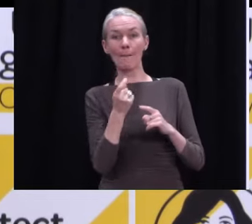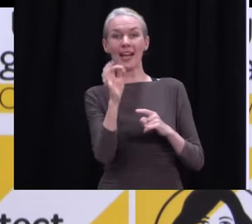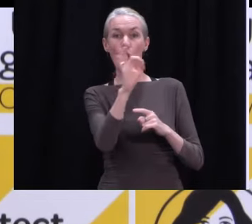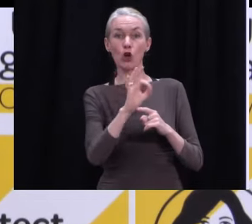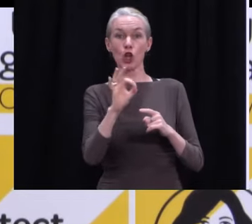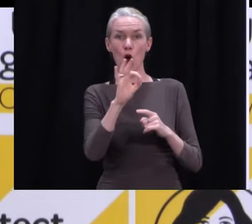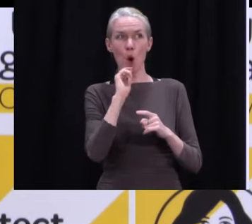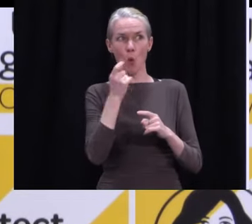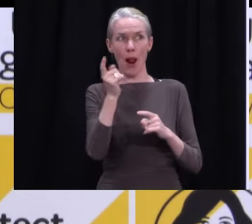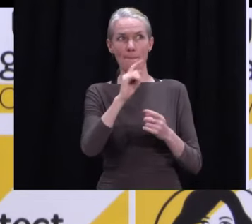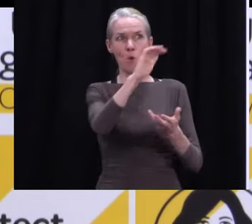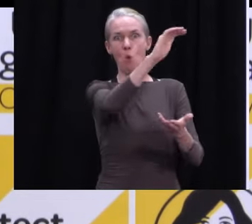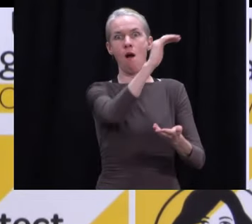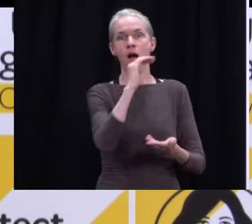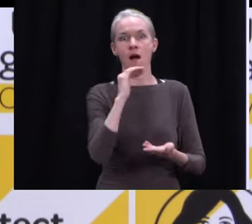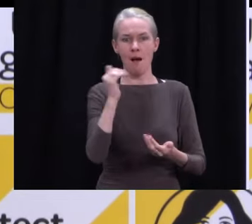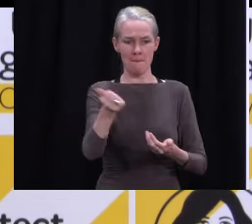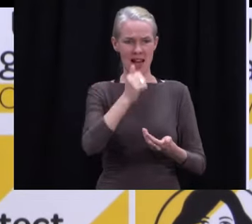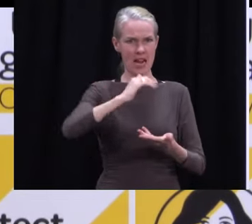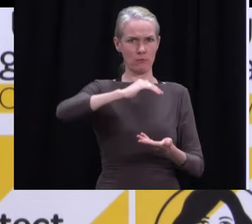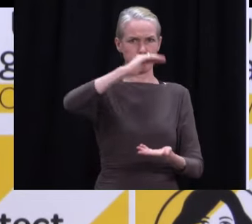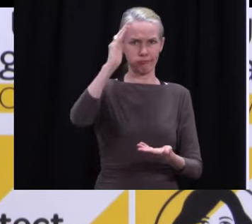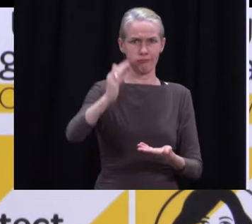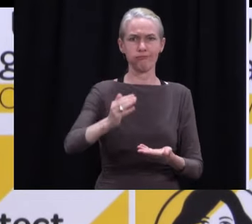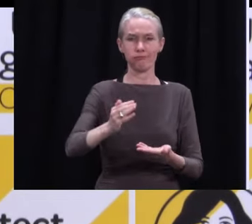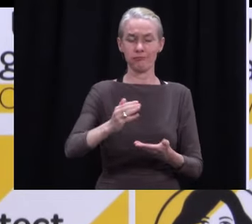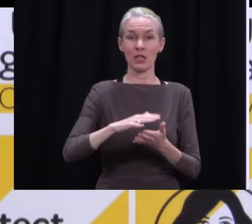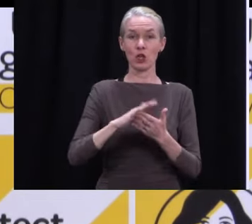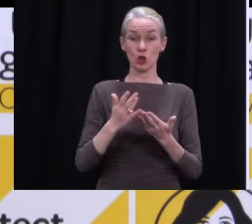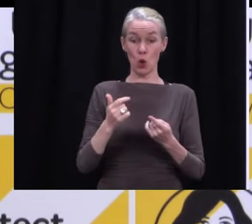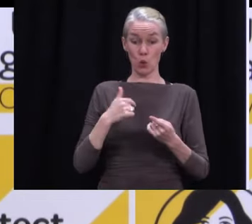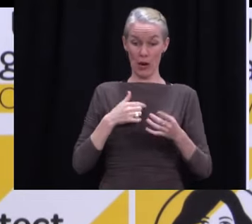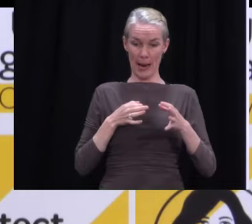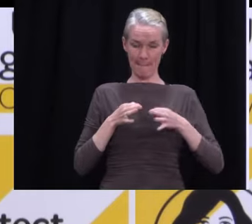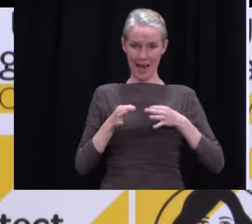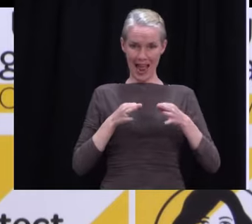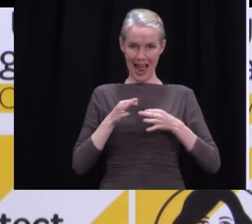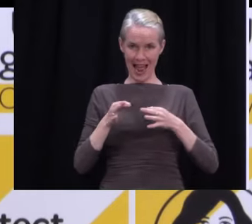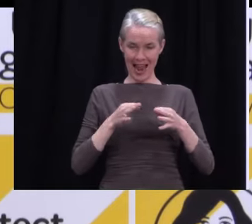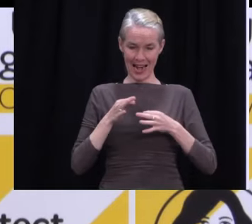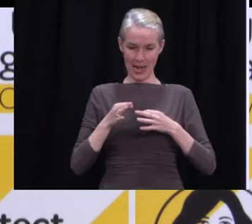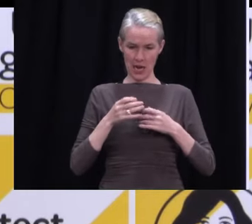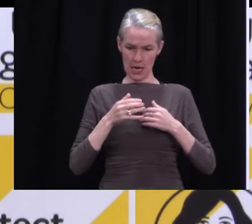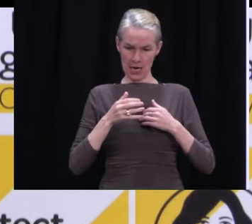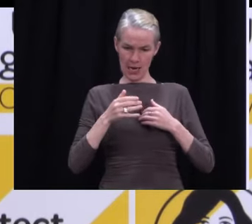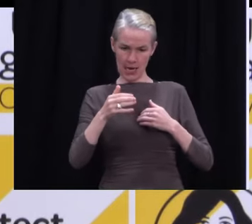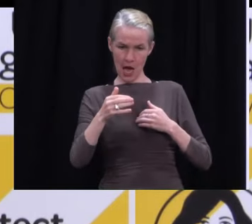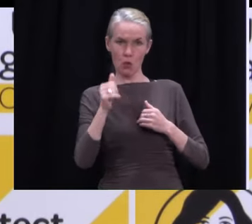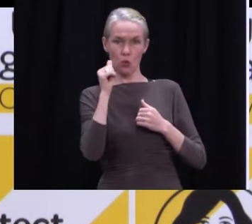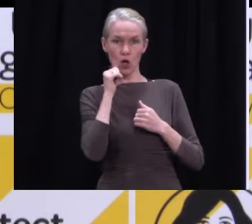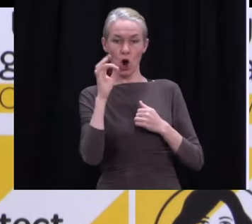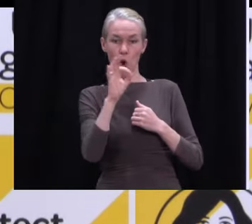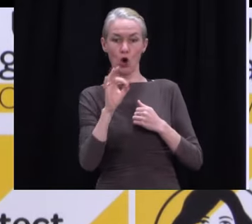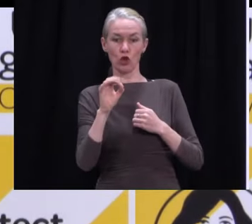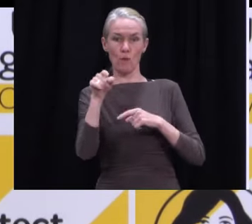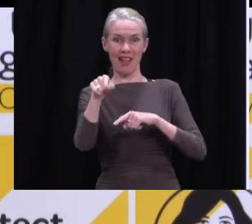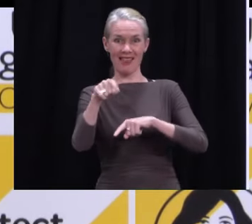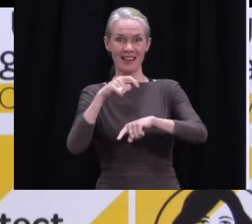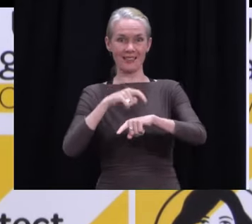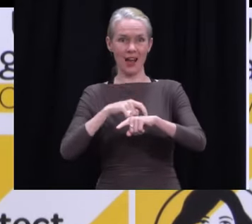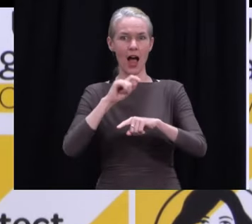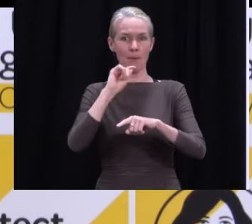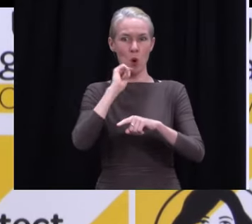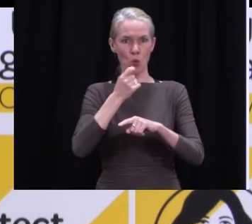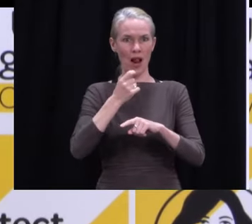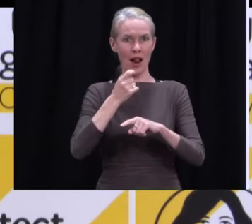rollout to incorporate the limitations to our supply through those weeks, then into the big surge in October. So at that point,